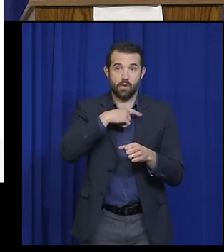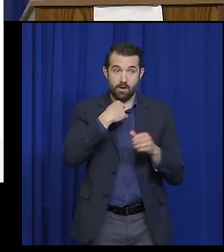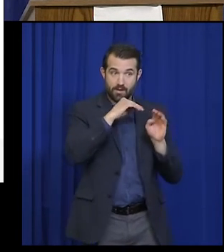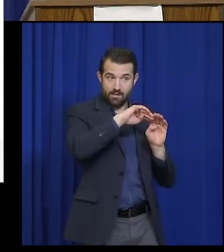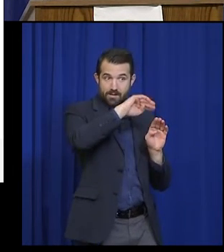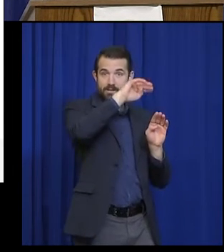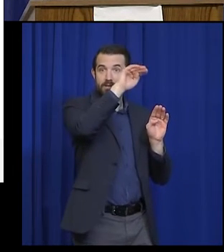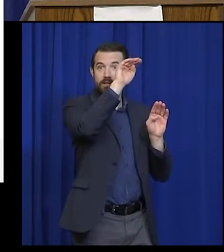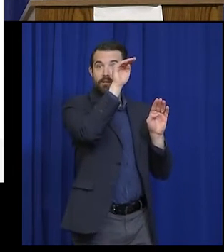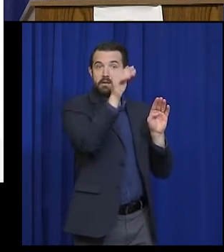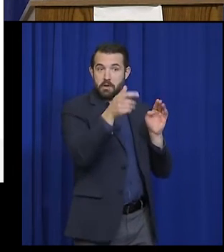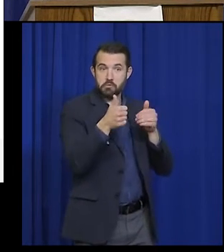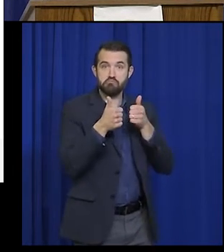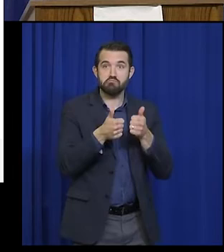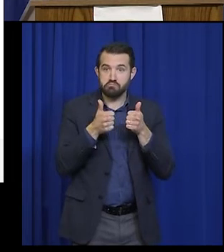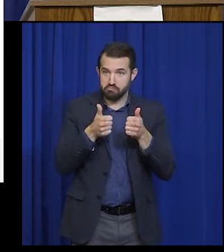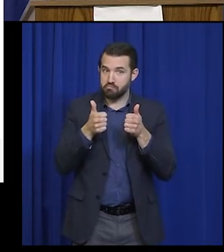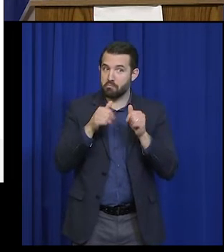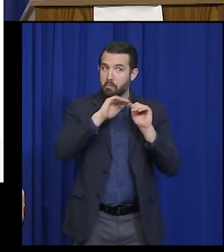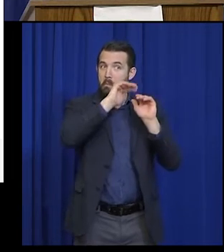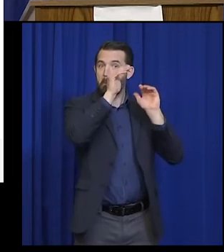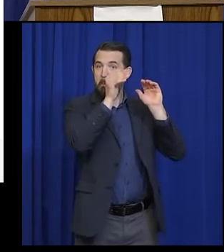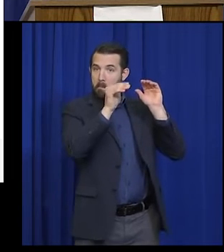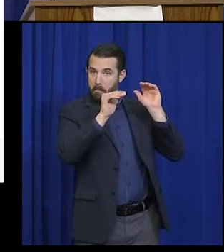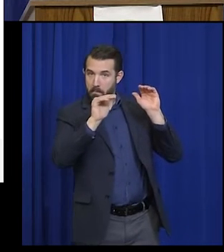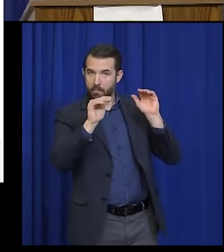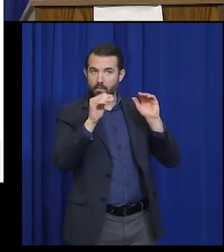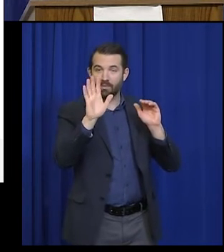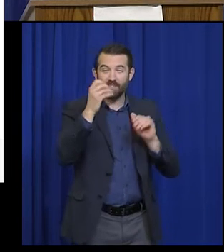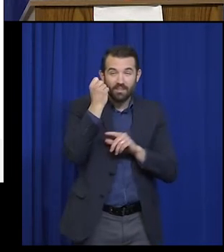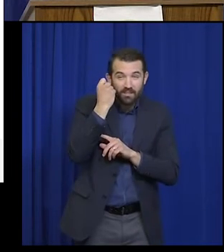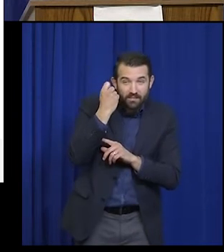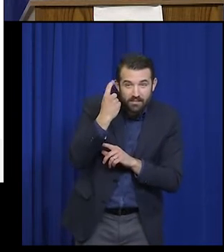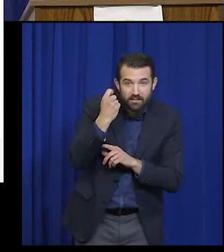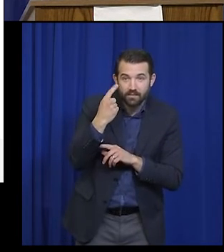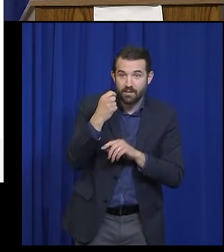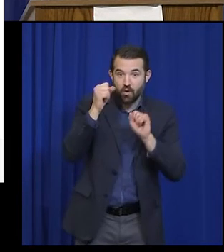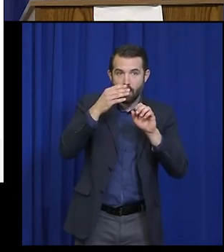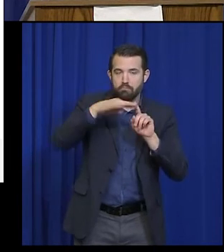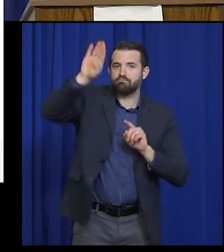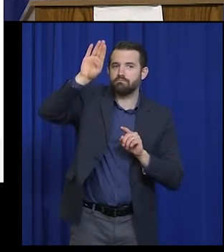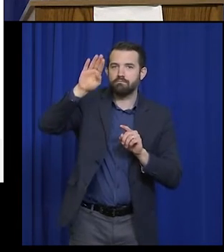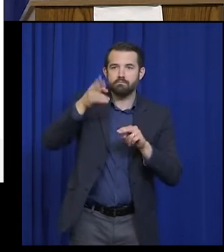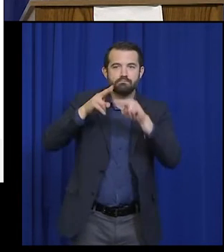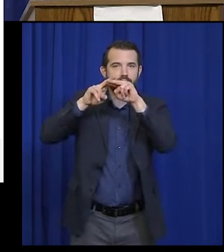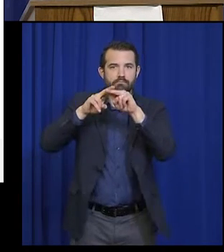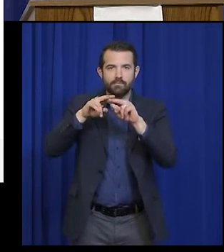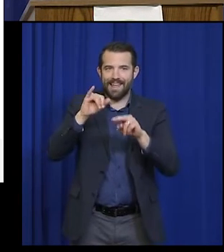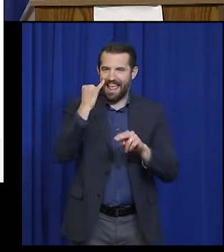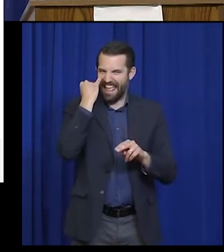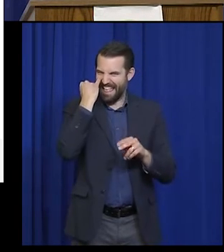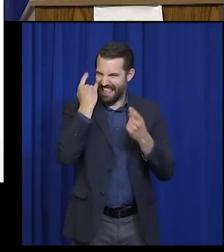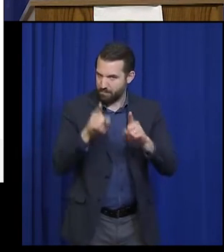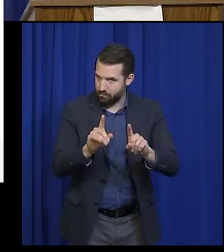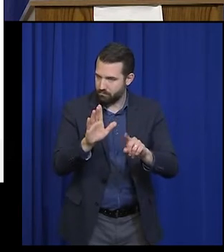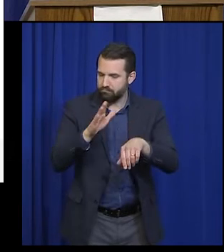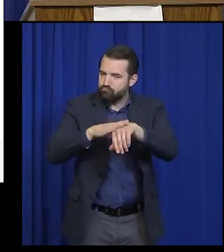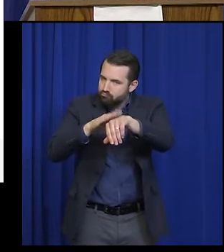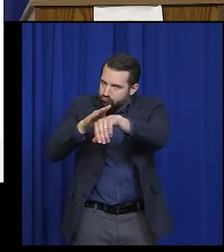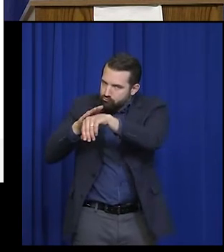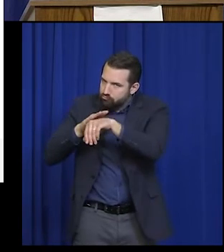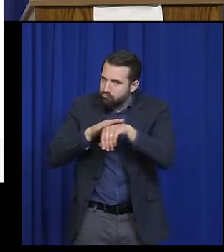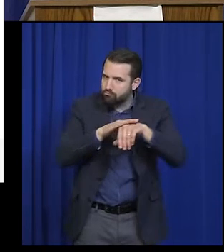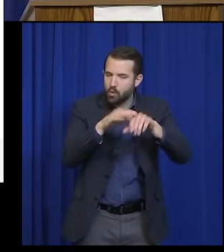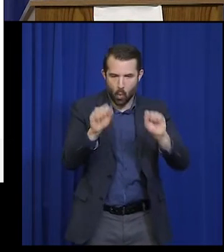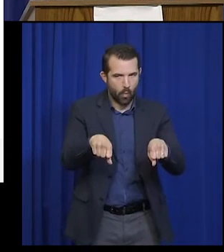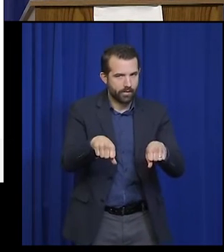there is the possibility that things could go back and we could have another spike. So one of the things that our team at Maine